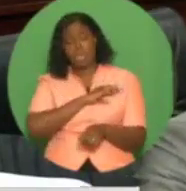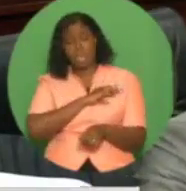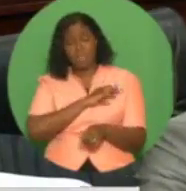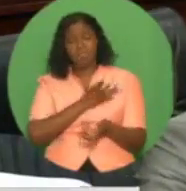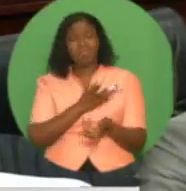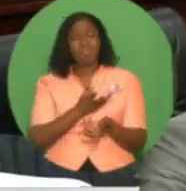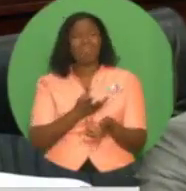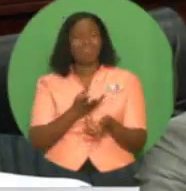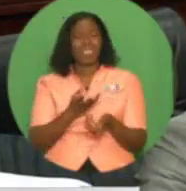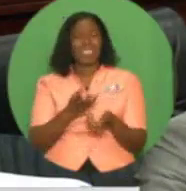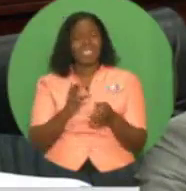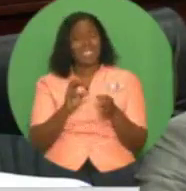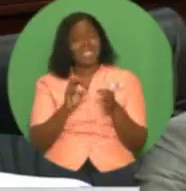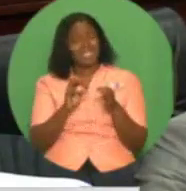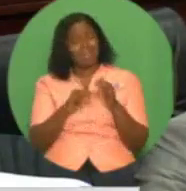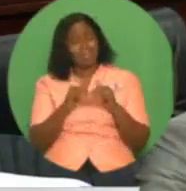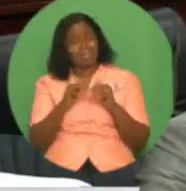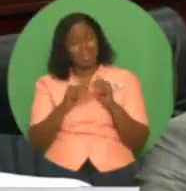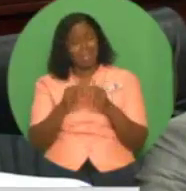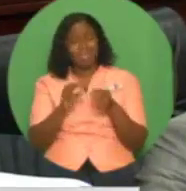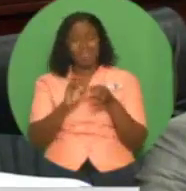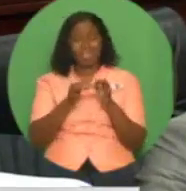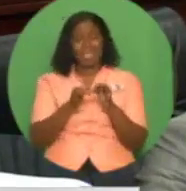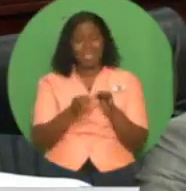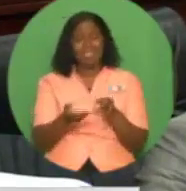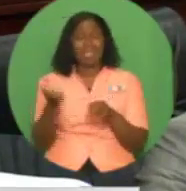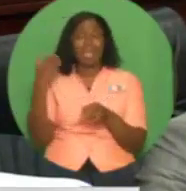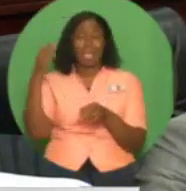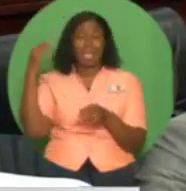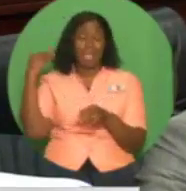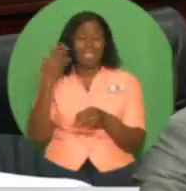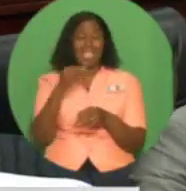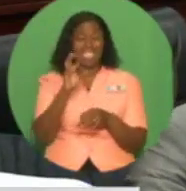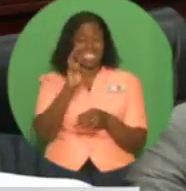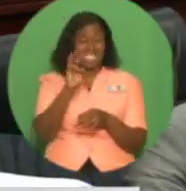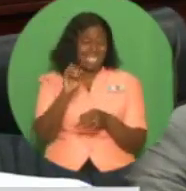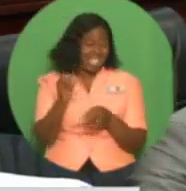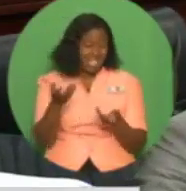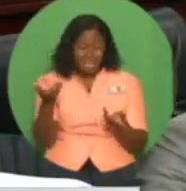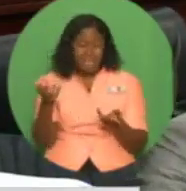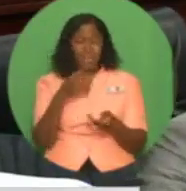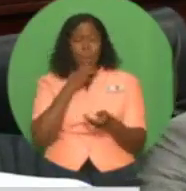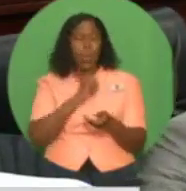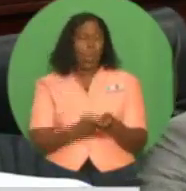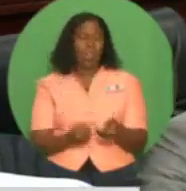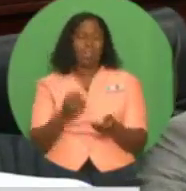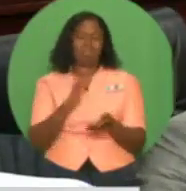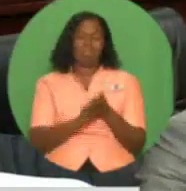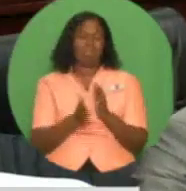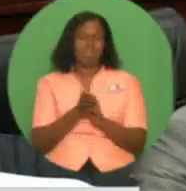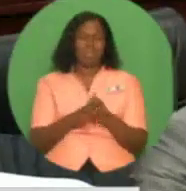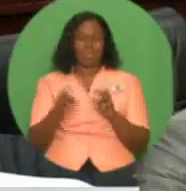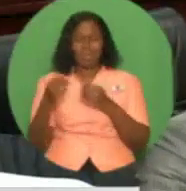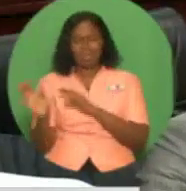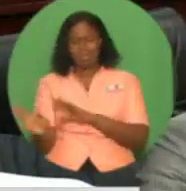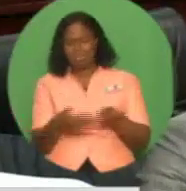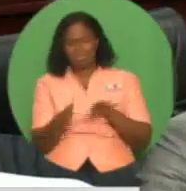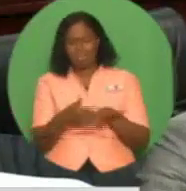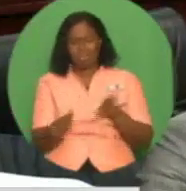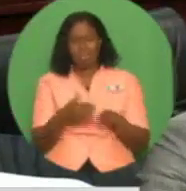emphasis is now being placed on electronic and cybercrime. Our new-look police service would reflect a more